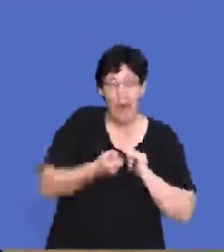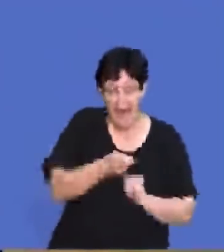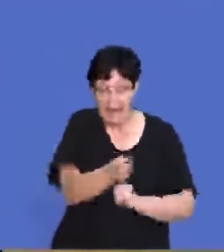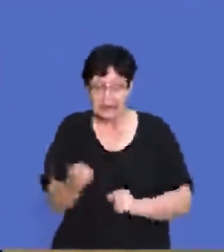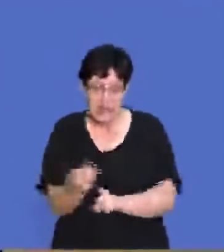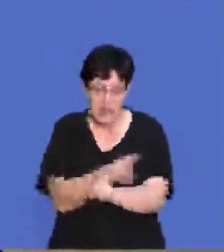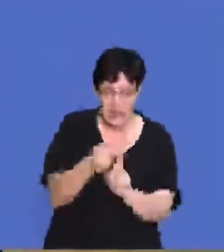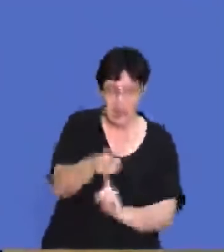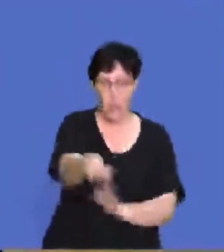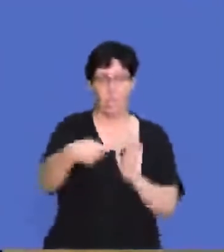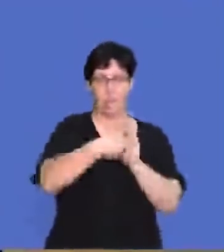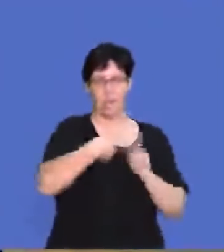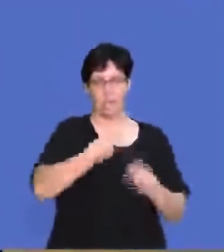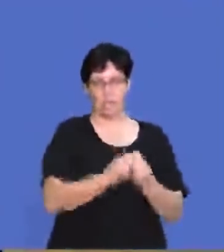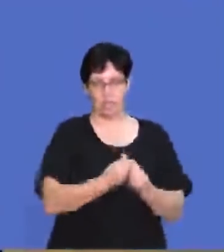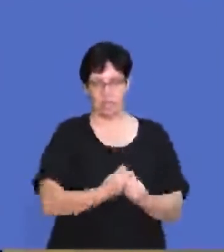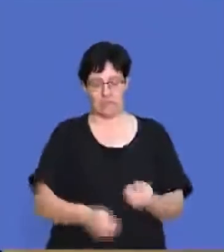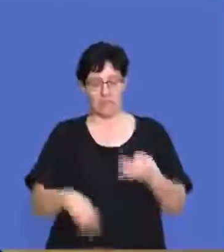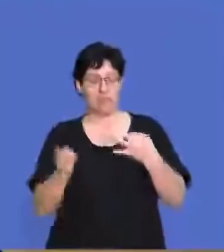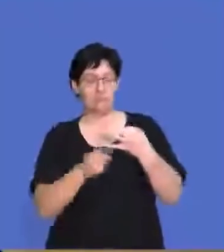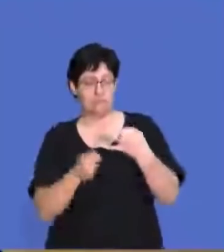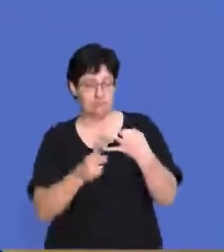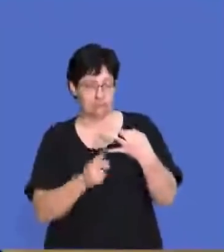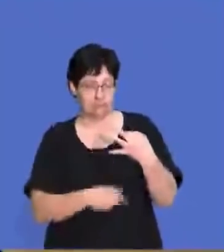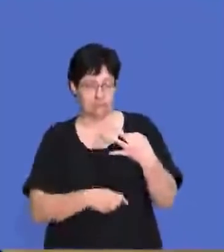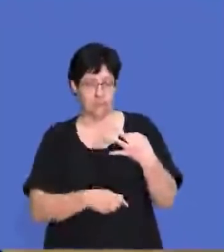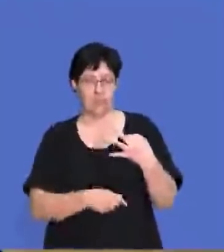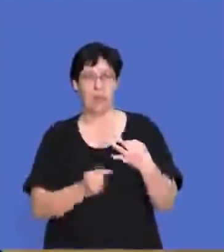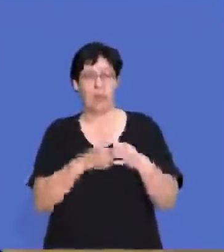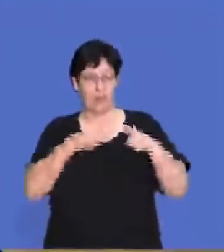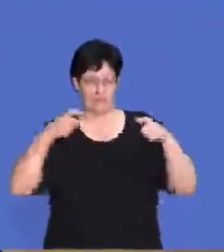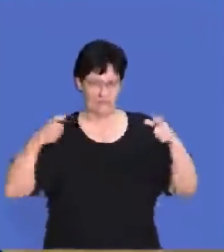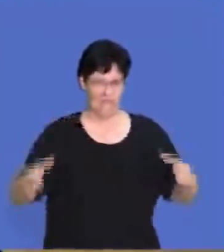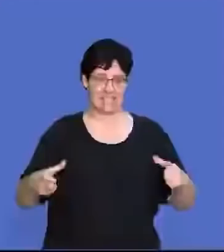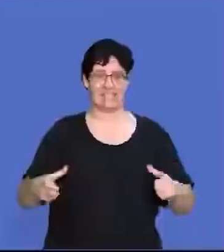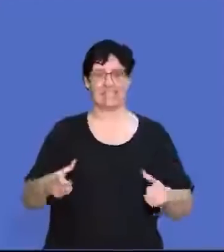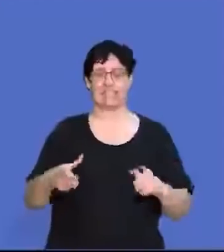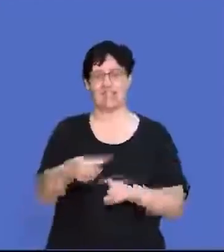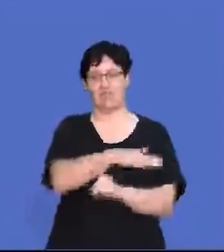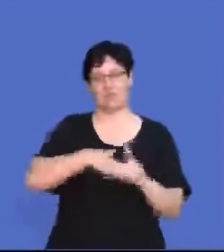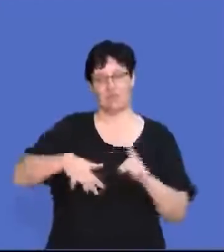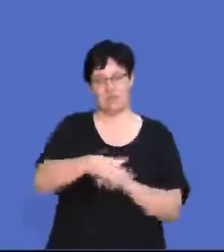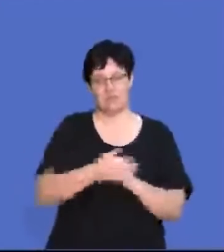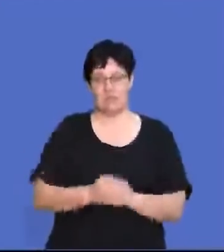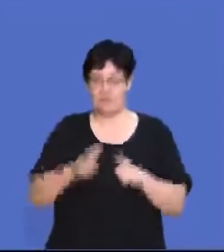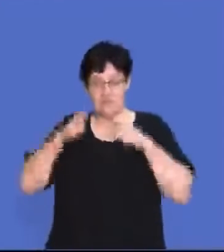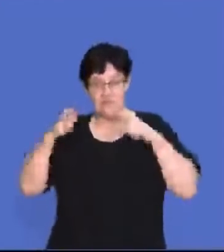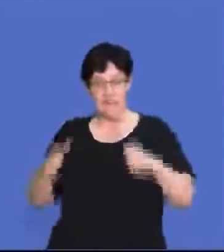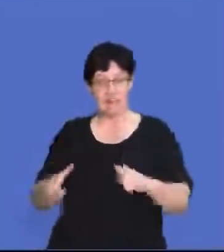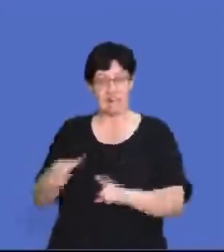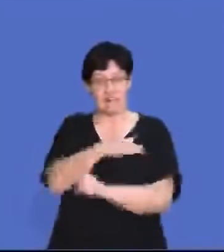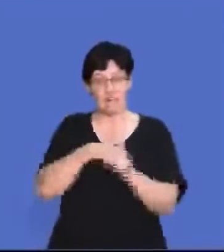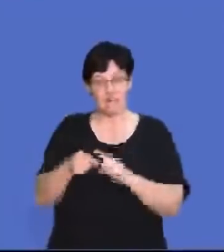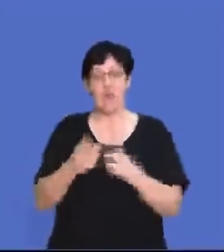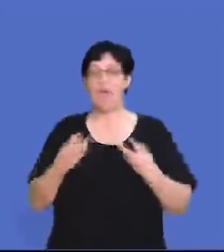get us to buy that product. Then the final environment is our macro environment. So our macro